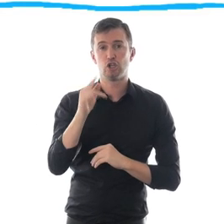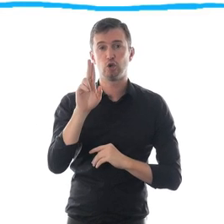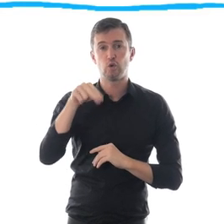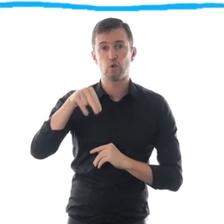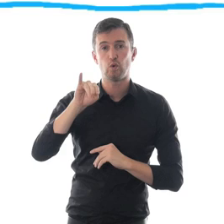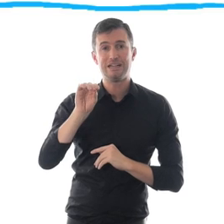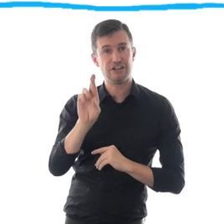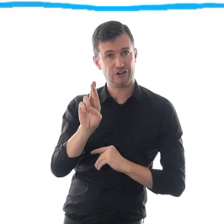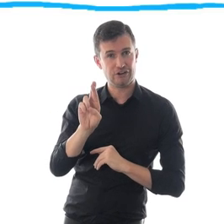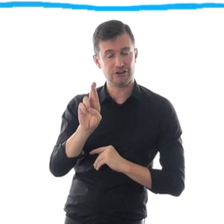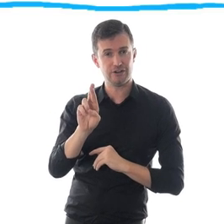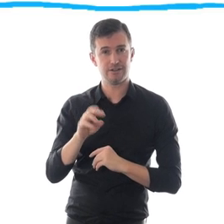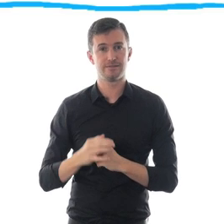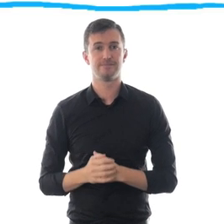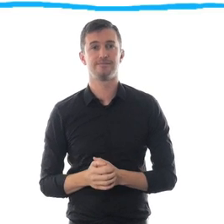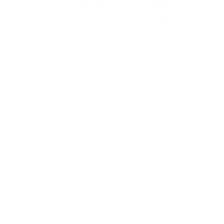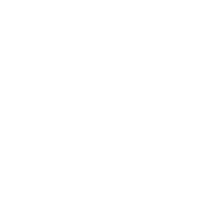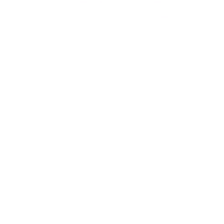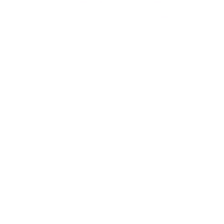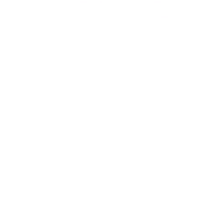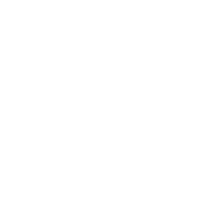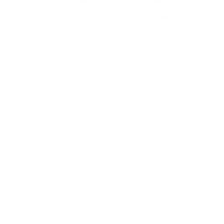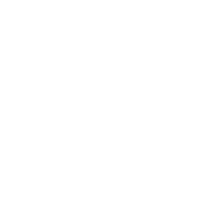The One Minutes Junior Barbados.